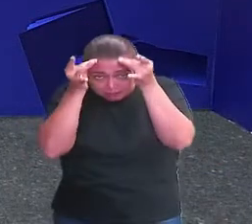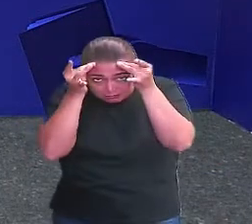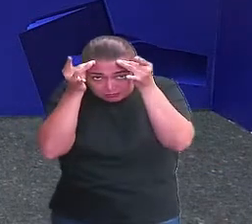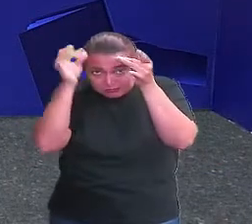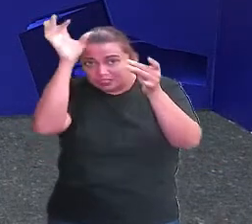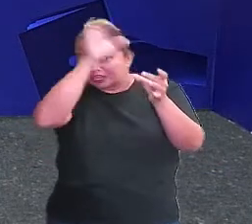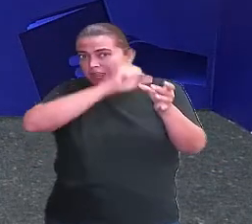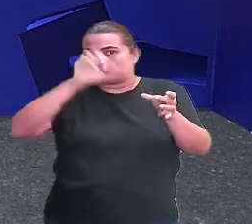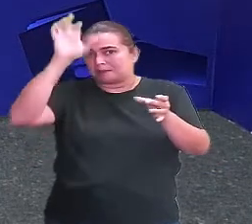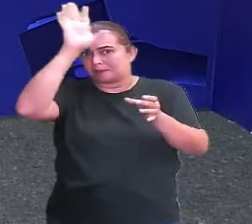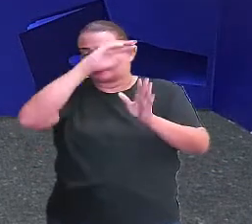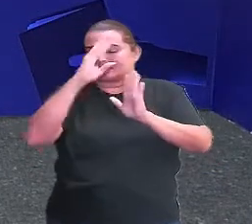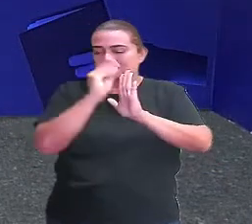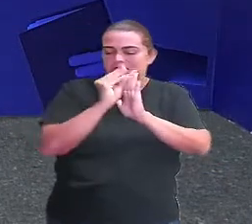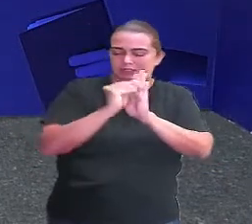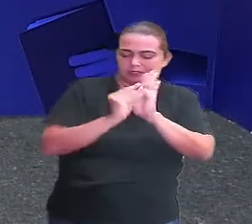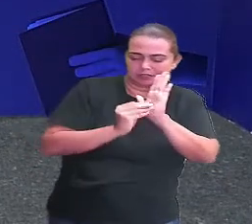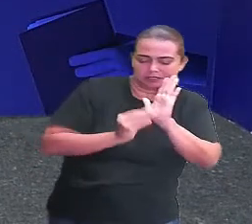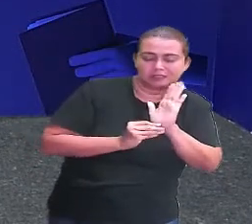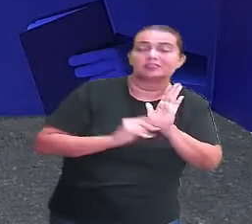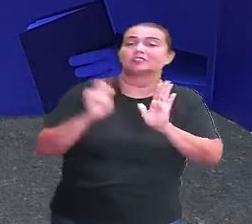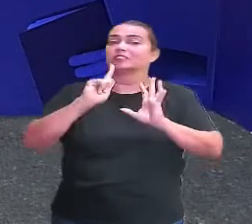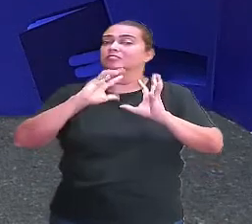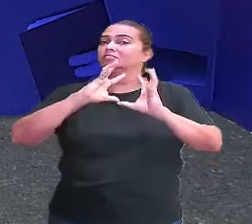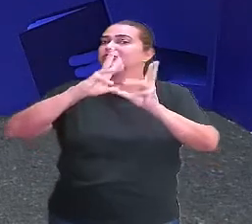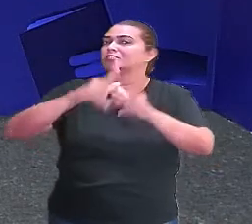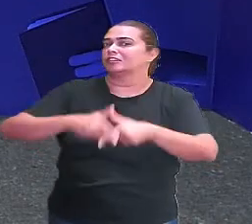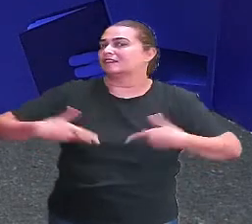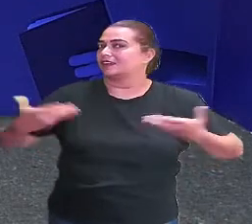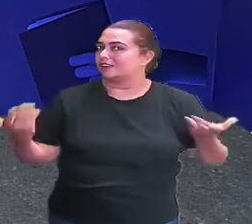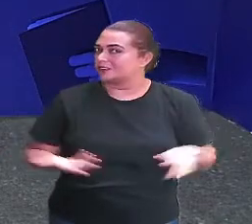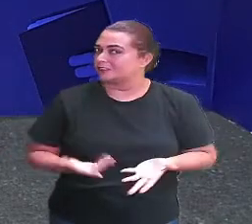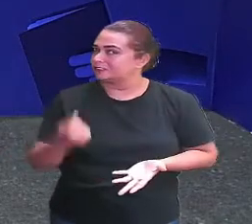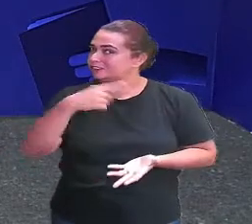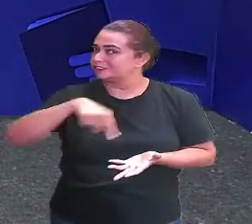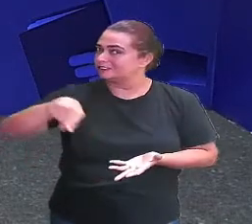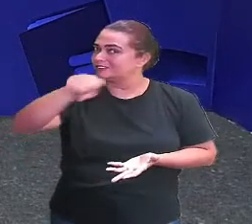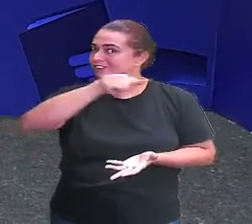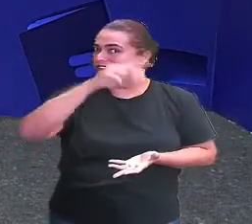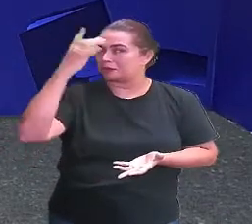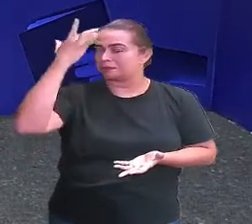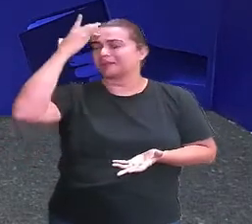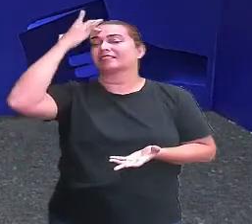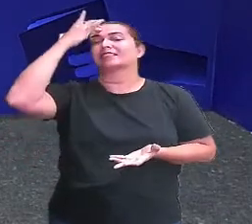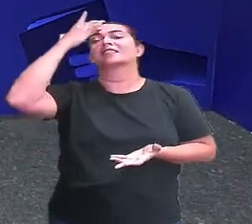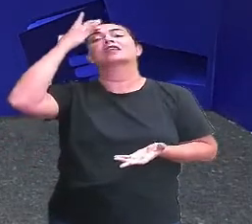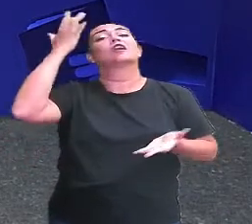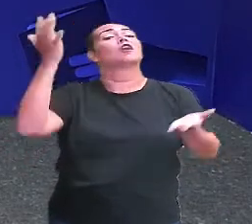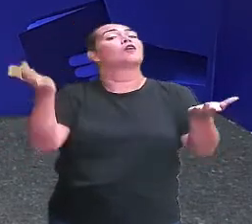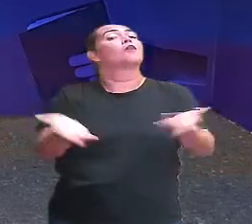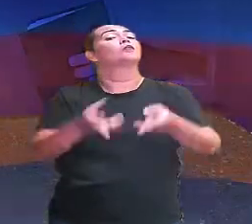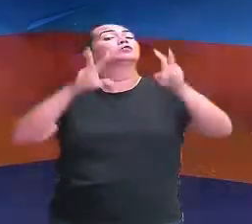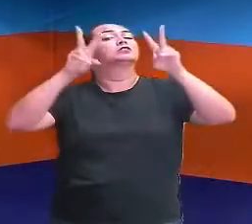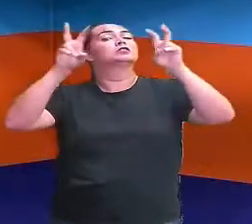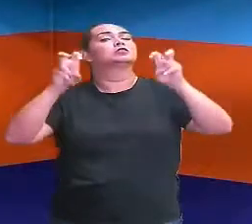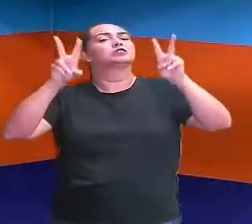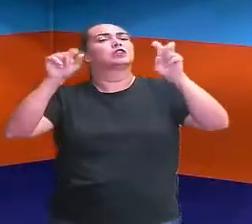content of Geography today in your mind, right? The topic of our today's is